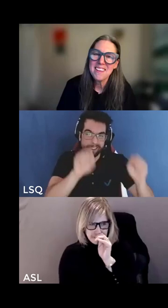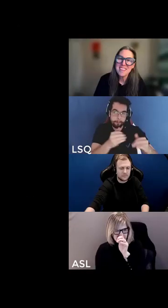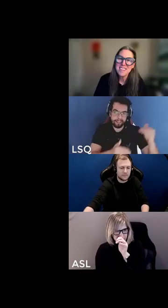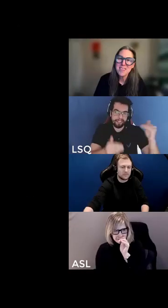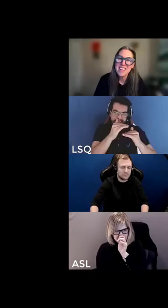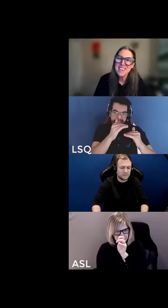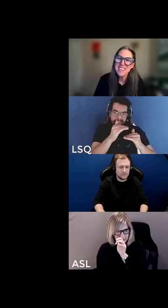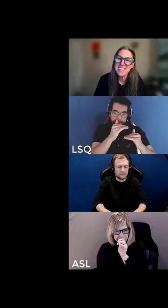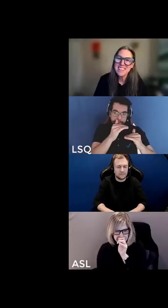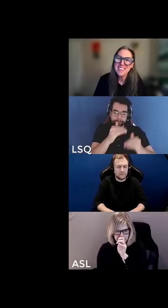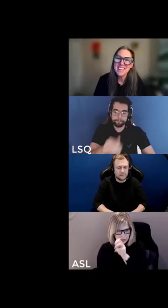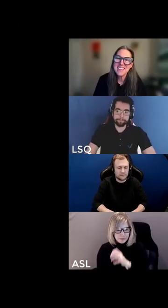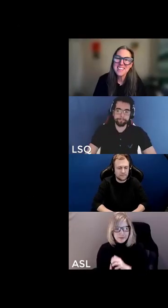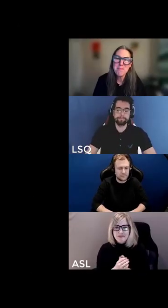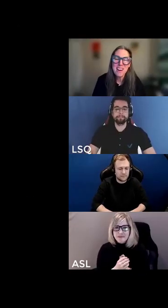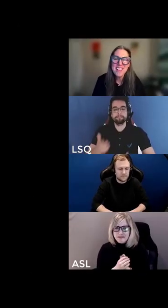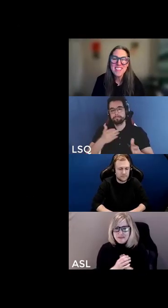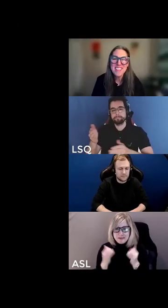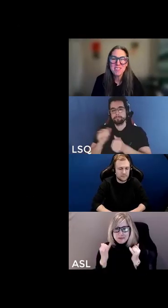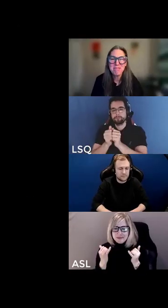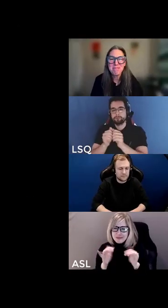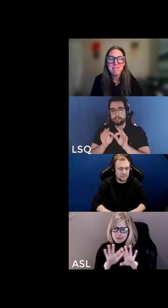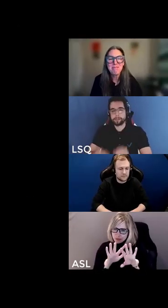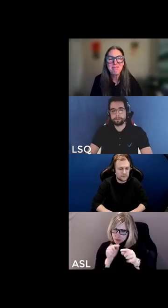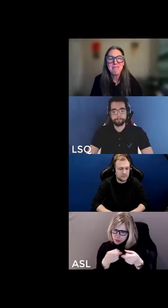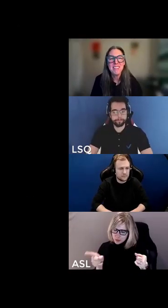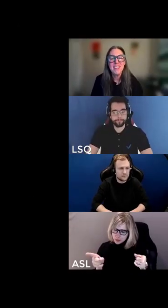and so take a deep breath